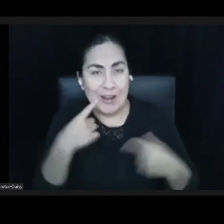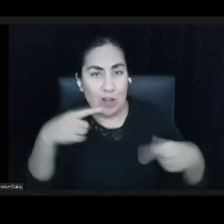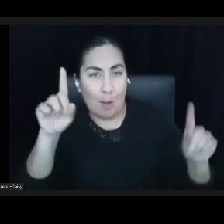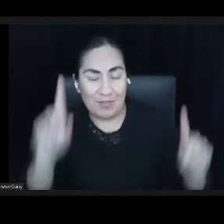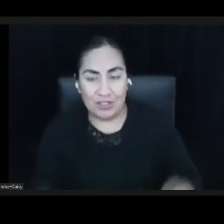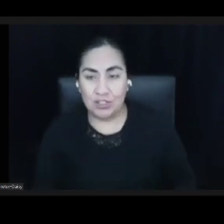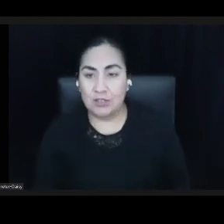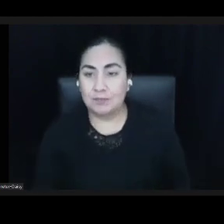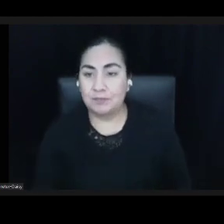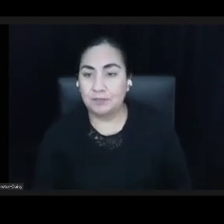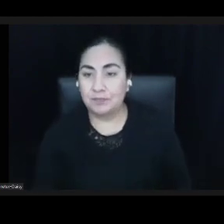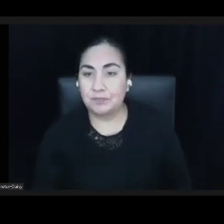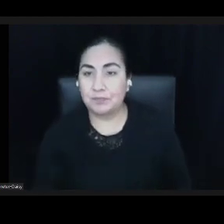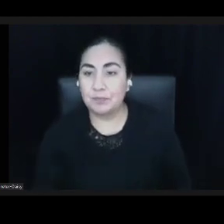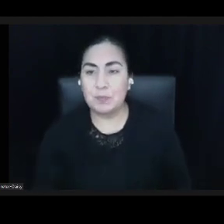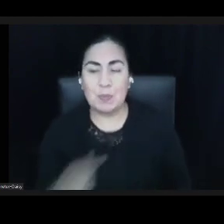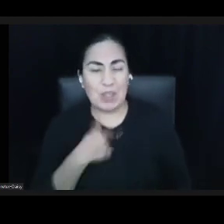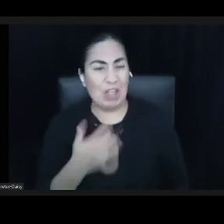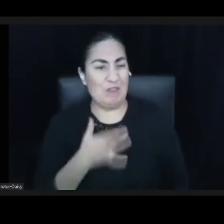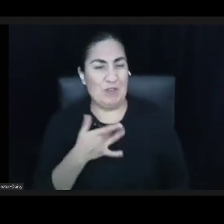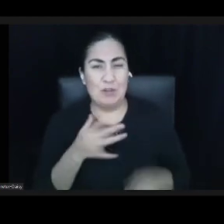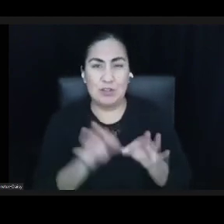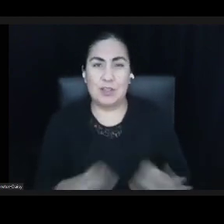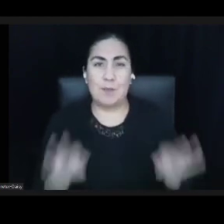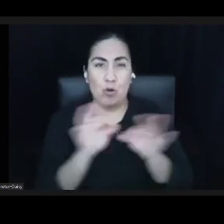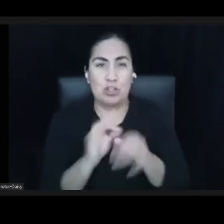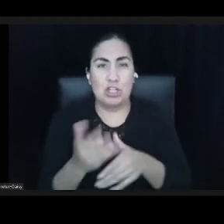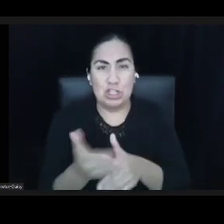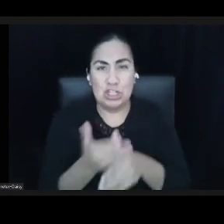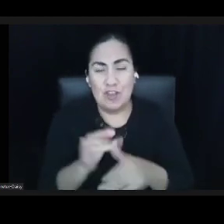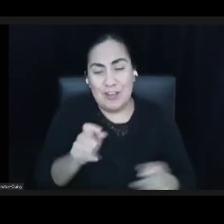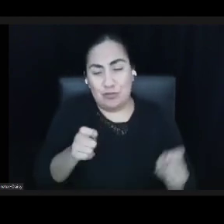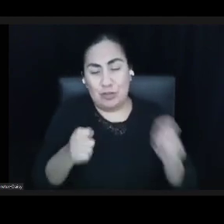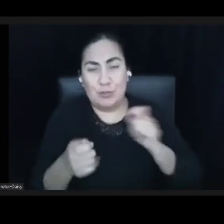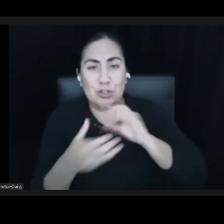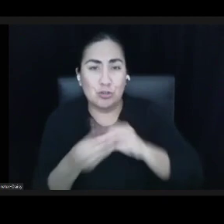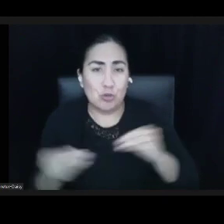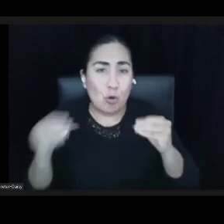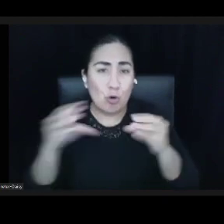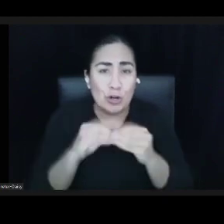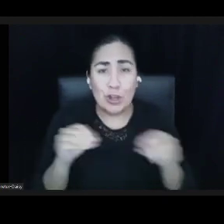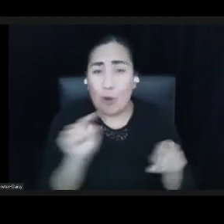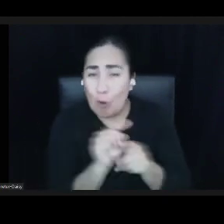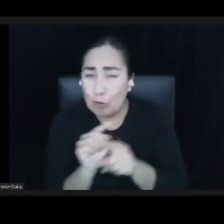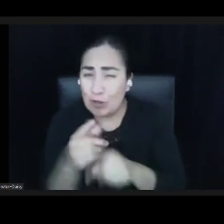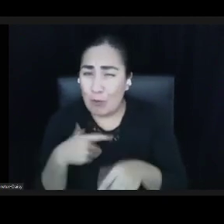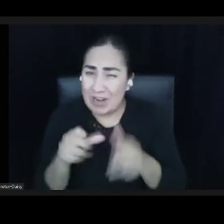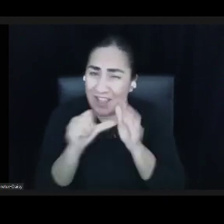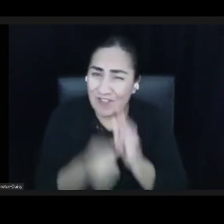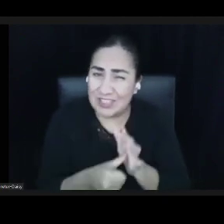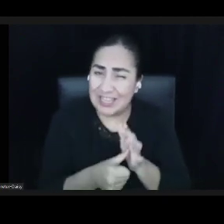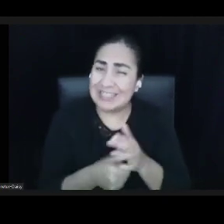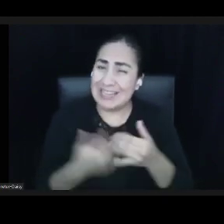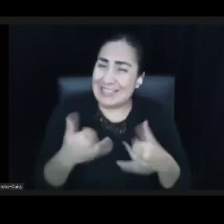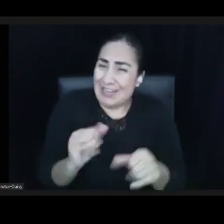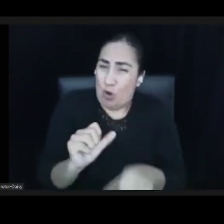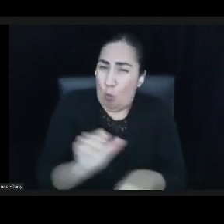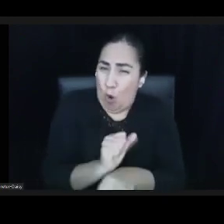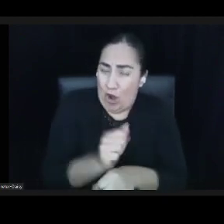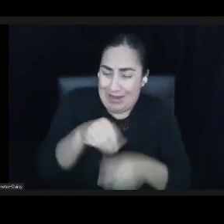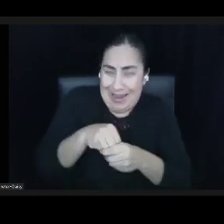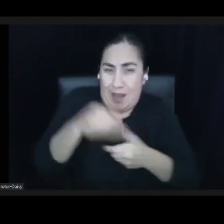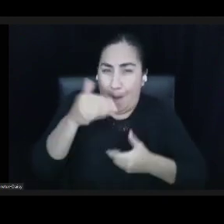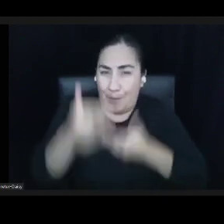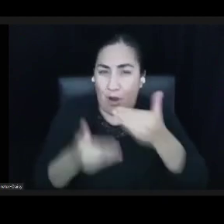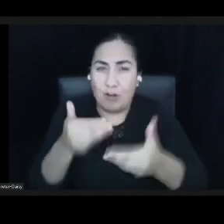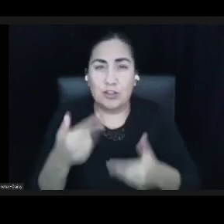transformation story, and I want to underscore that it is very much a work in progress. And while we have a longer way to